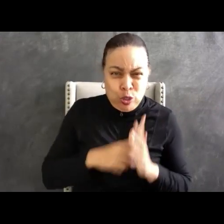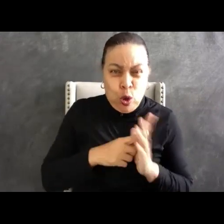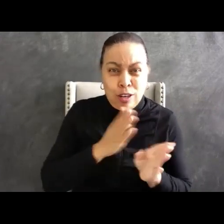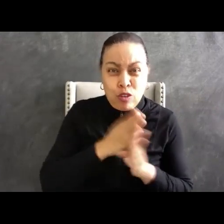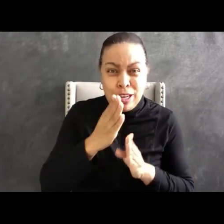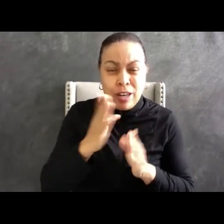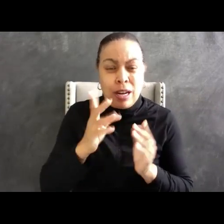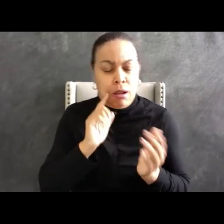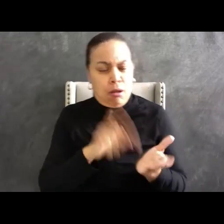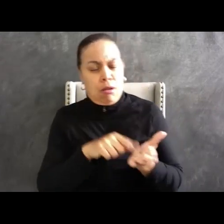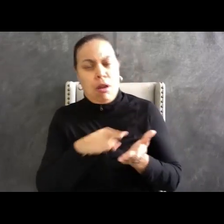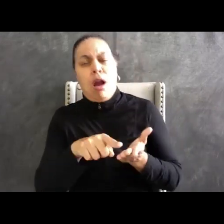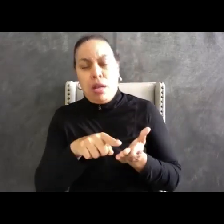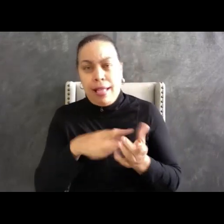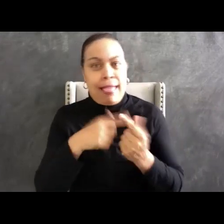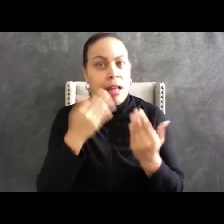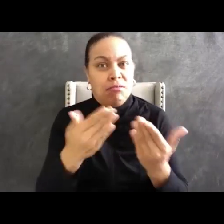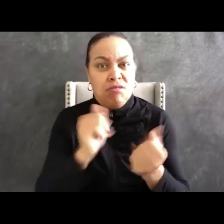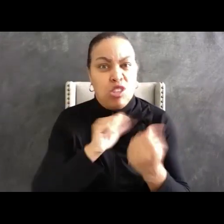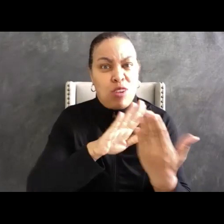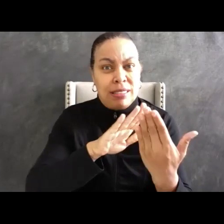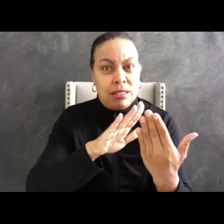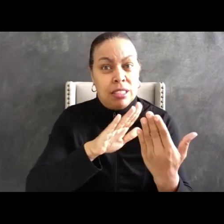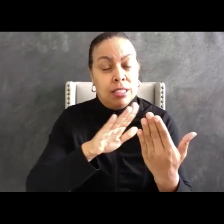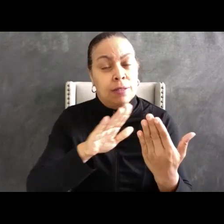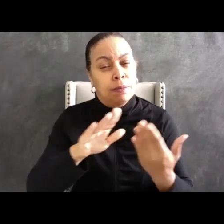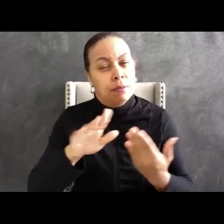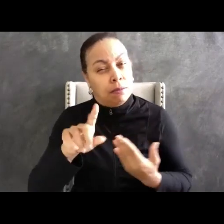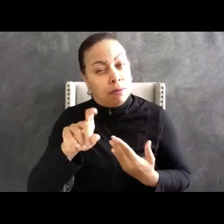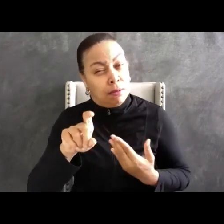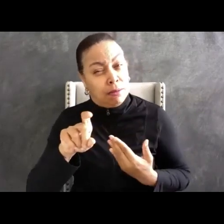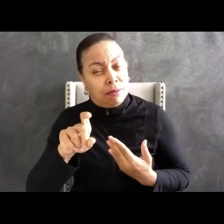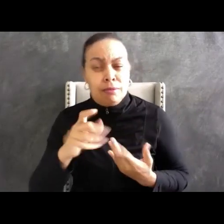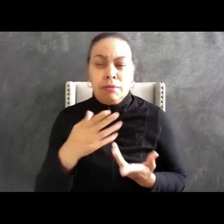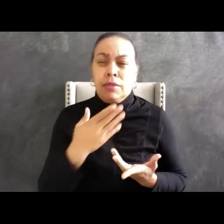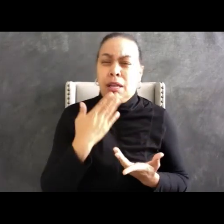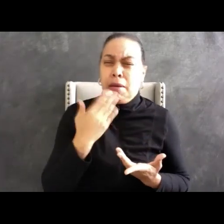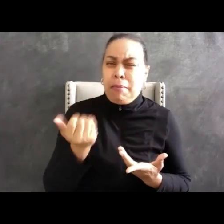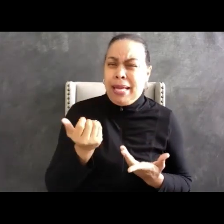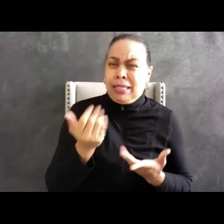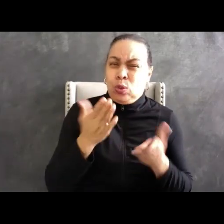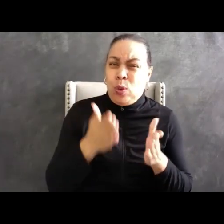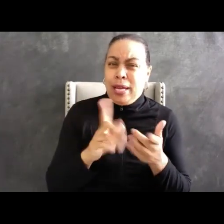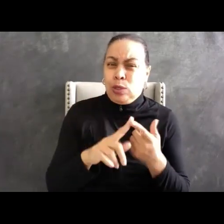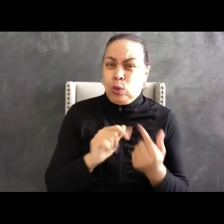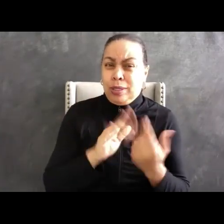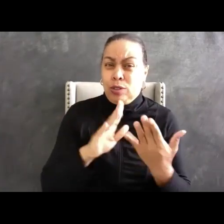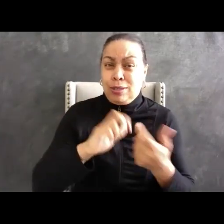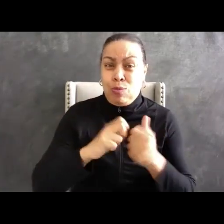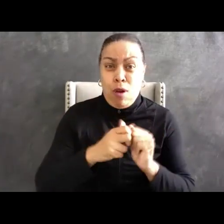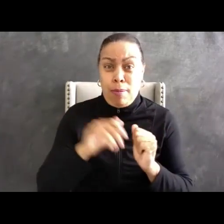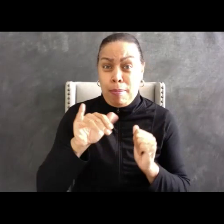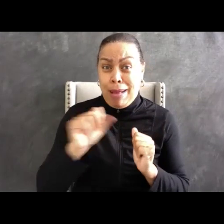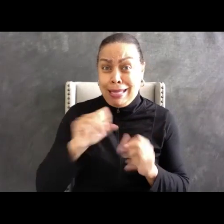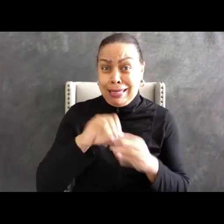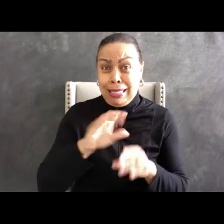addressed? Now that said, maybe the best way to address problems of bias policing is to improve